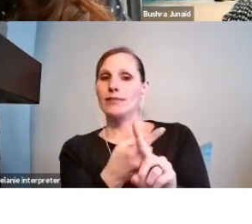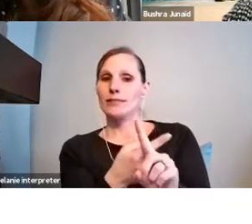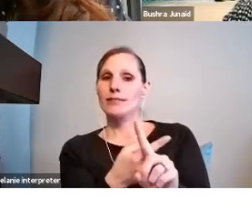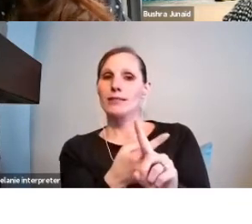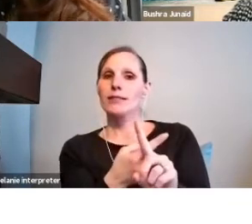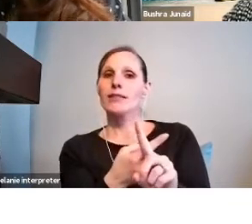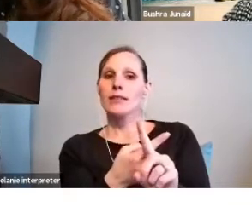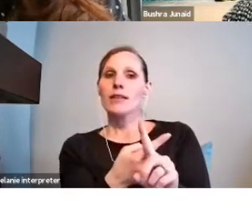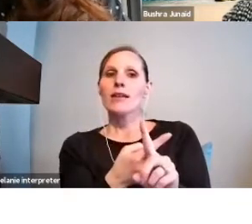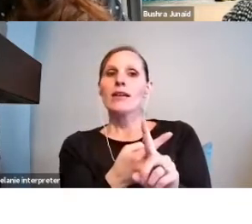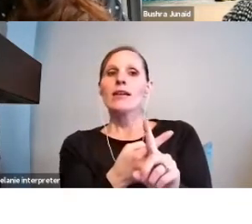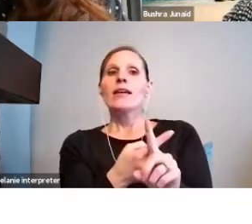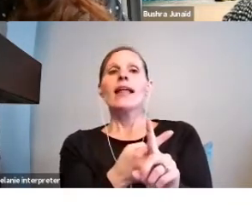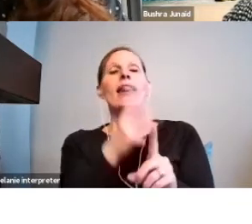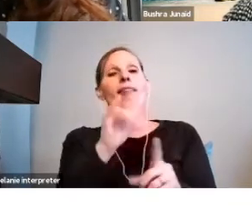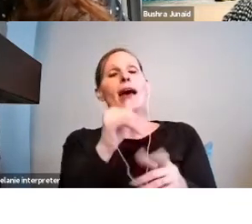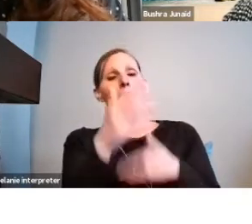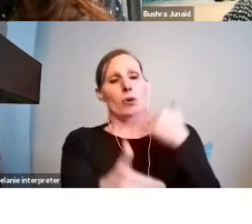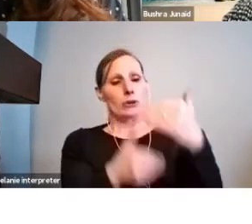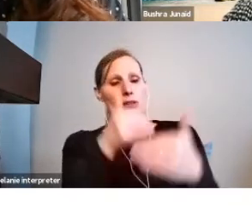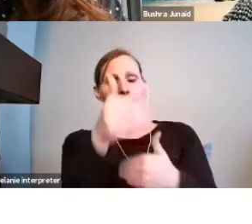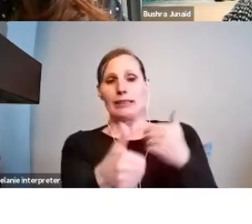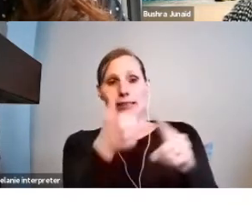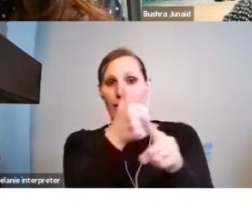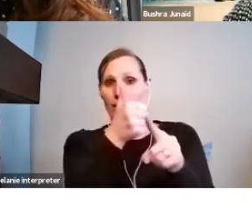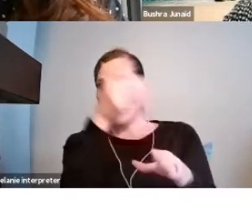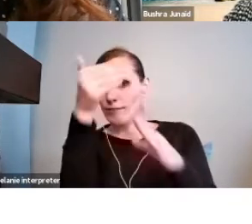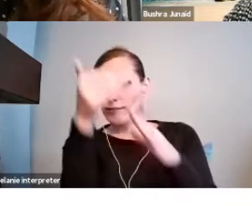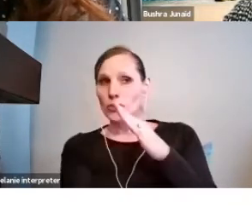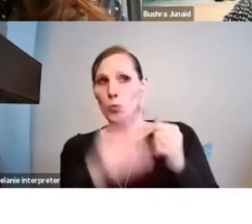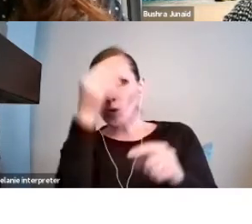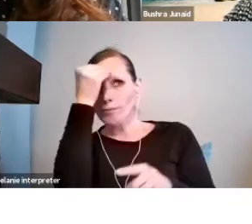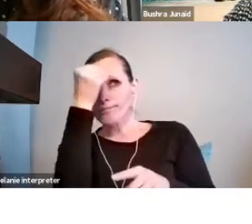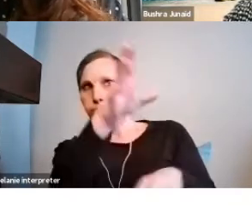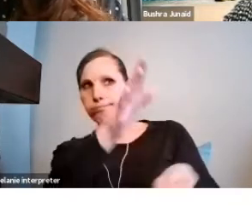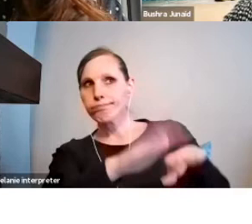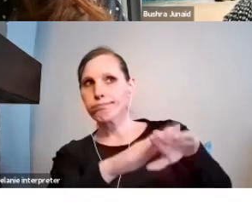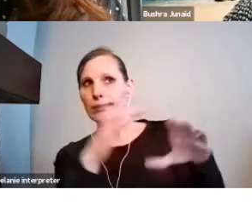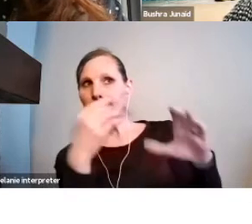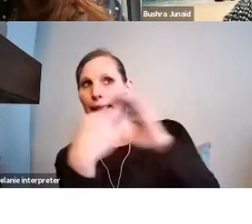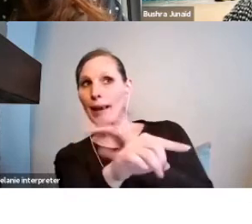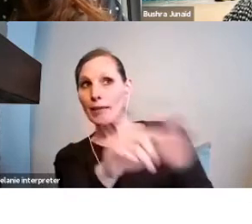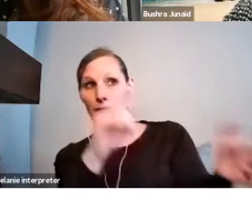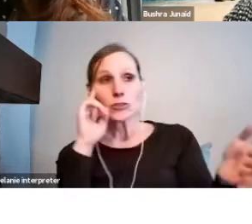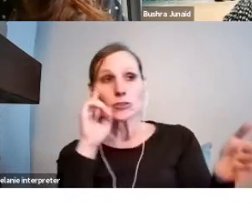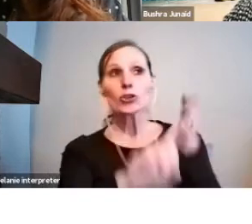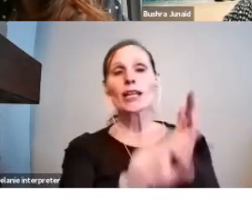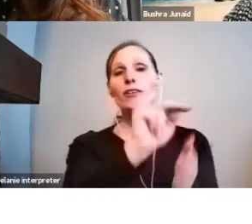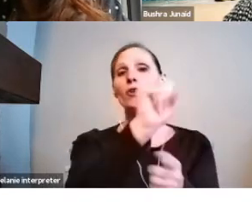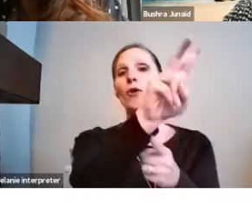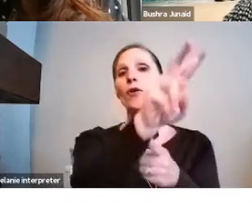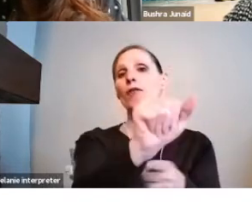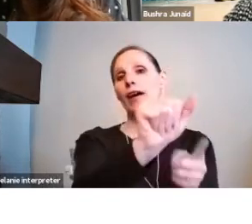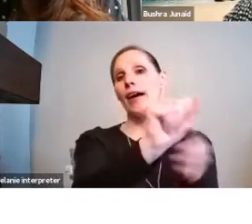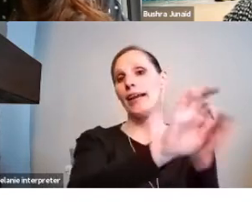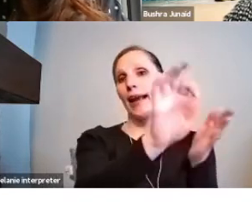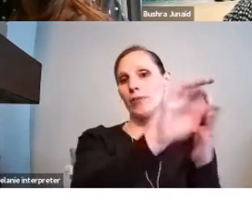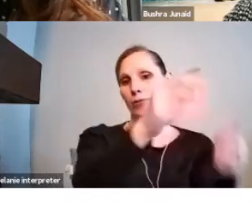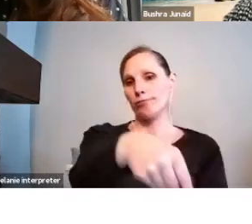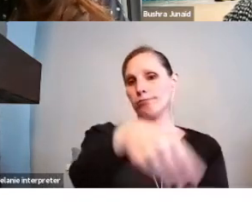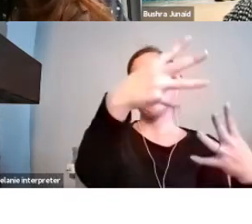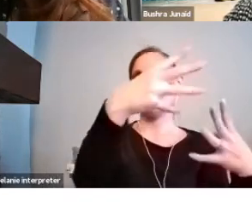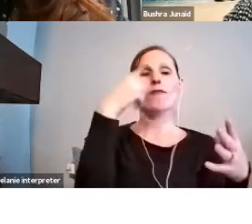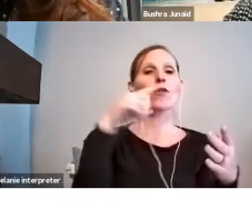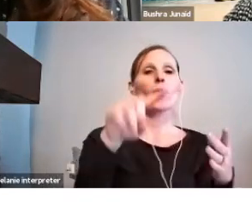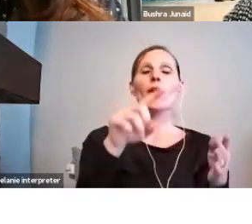When the assessment process is complete, you will receive an email telling you to check your NOVA account for your notification letter.